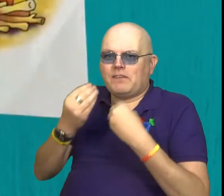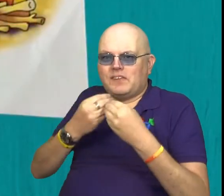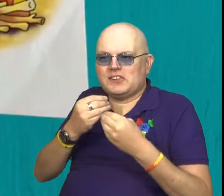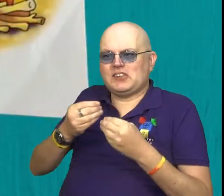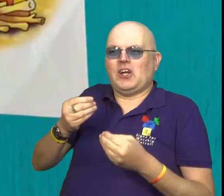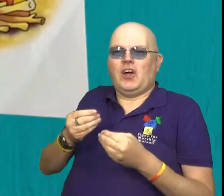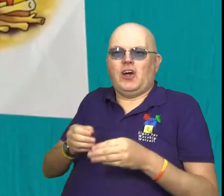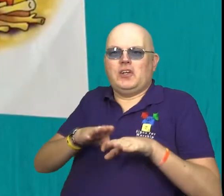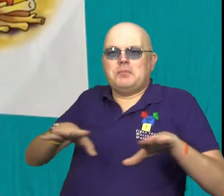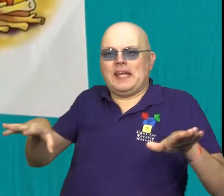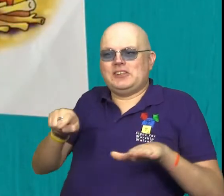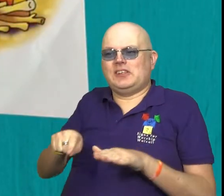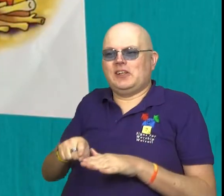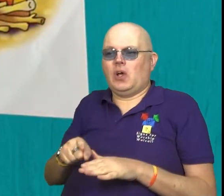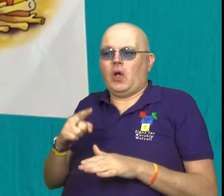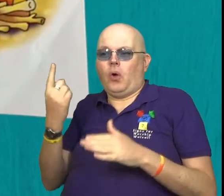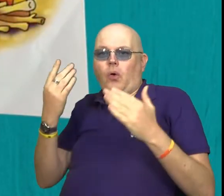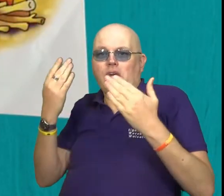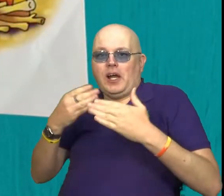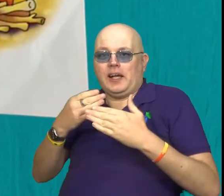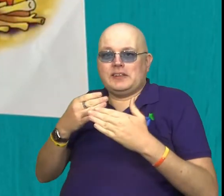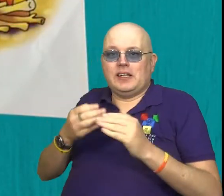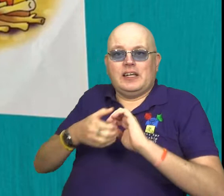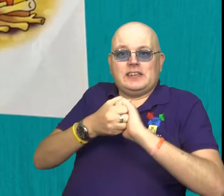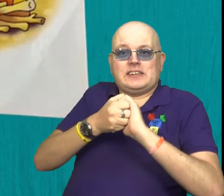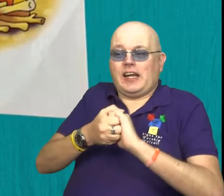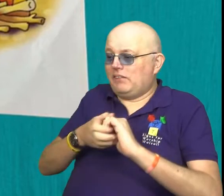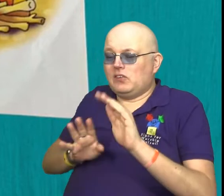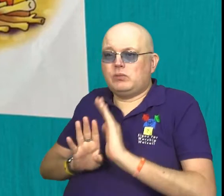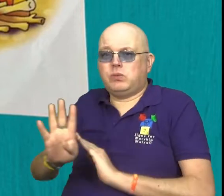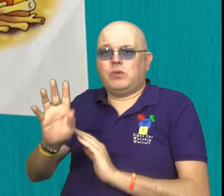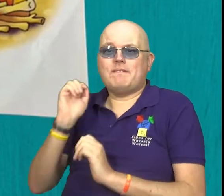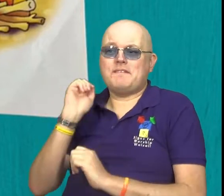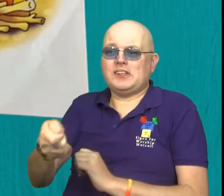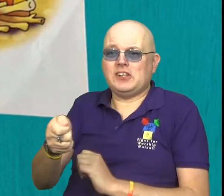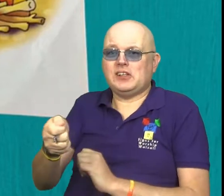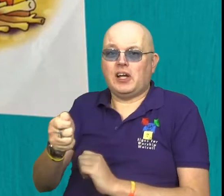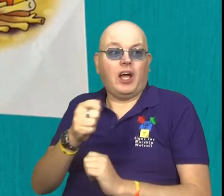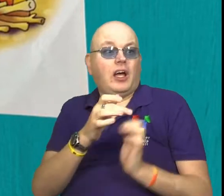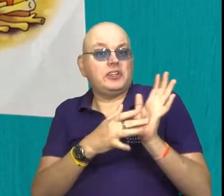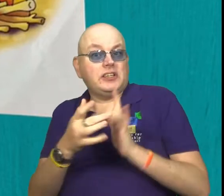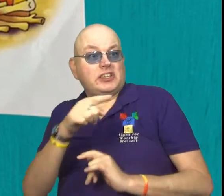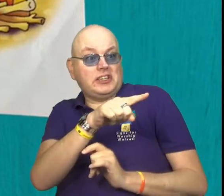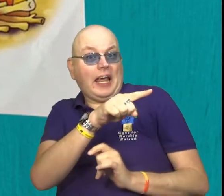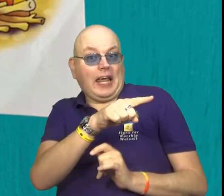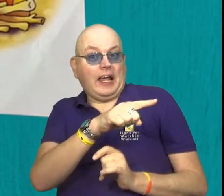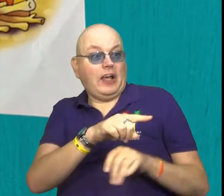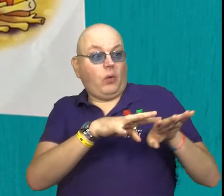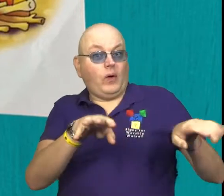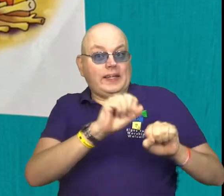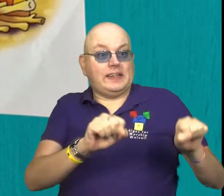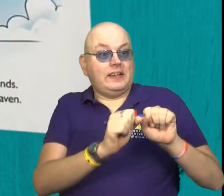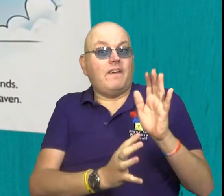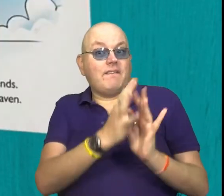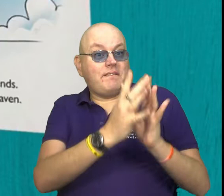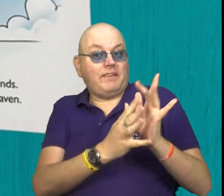Breakfast on the beach. beach. One night some of the disciples went fishing. Then they saw Jesus waiting on the beach. He had lit a